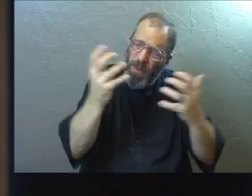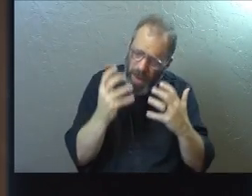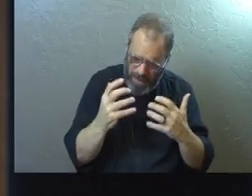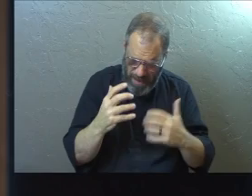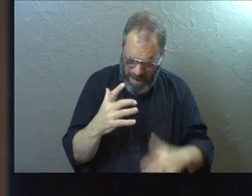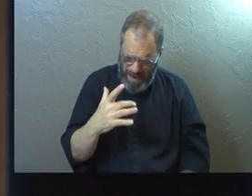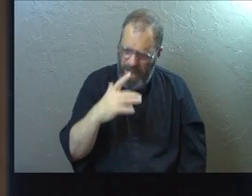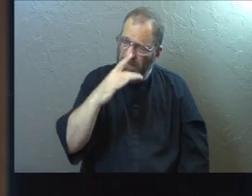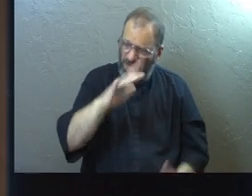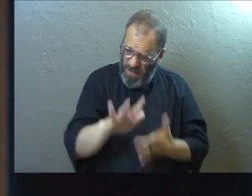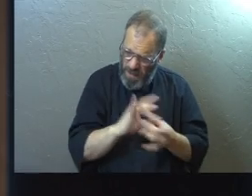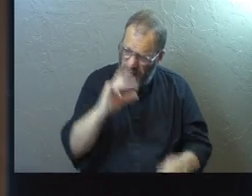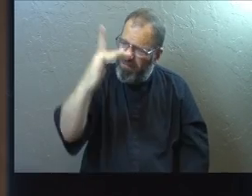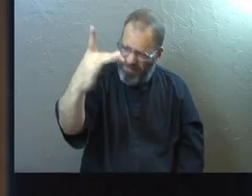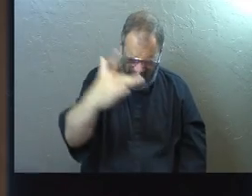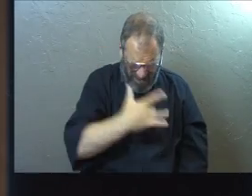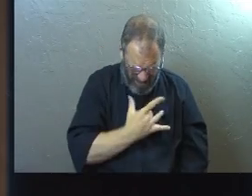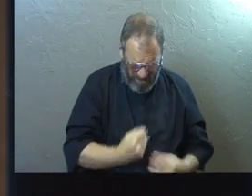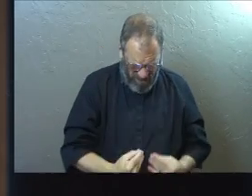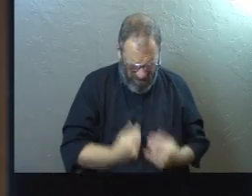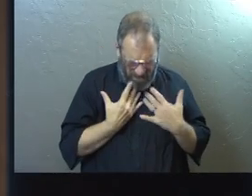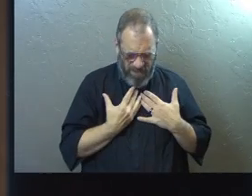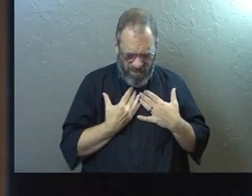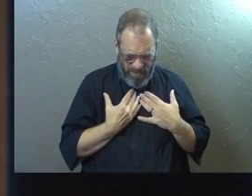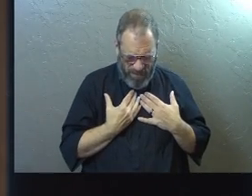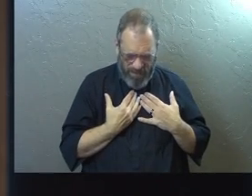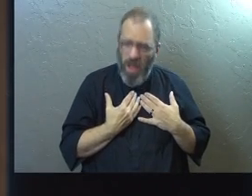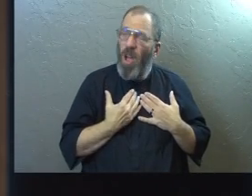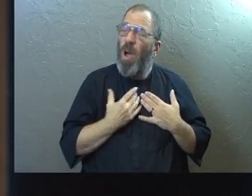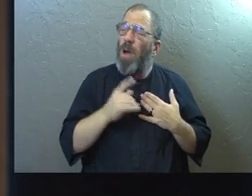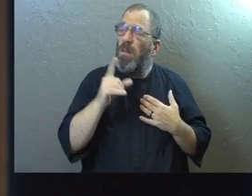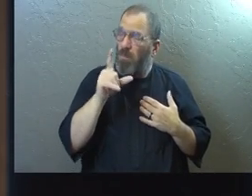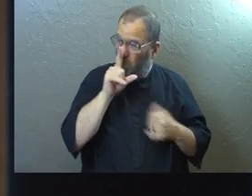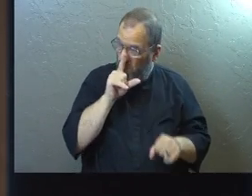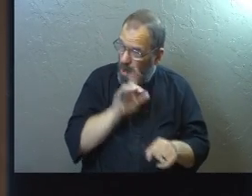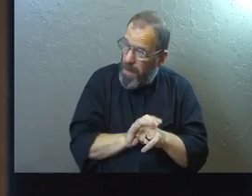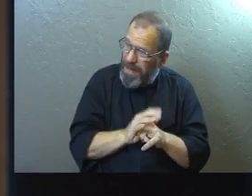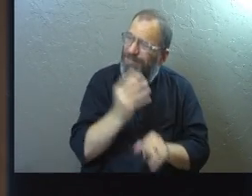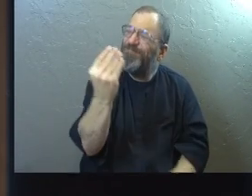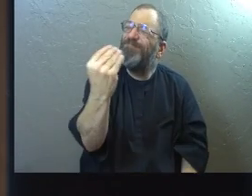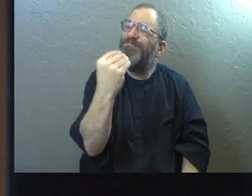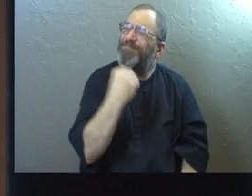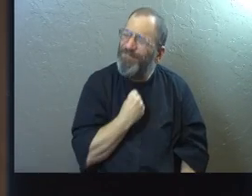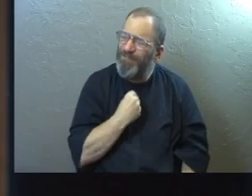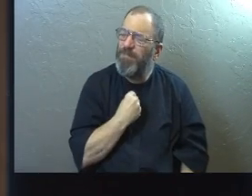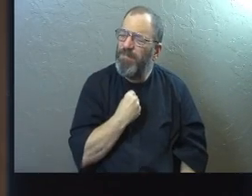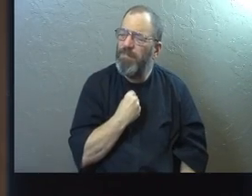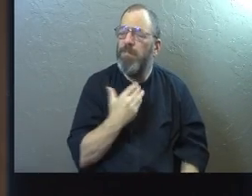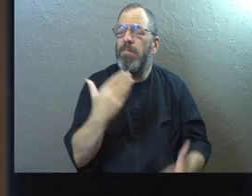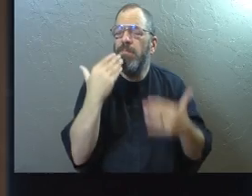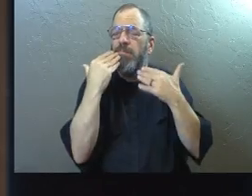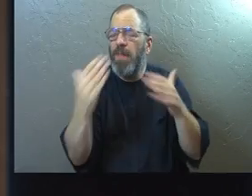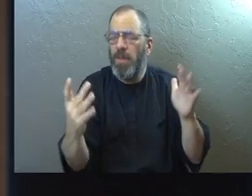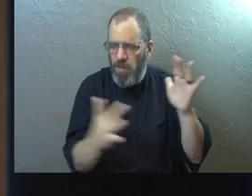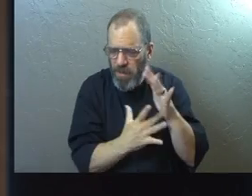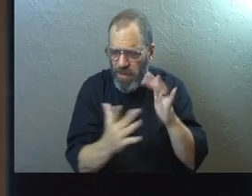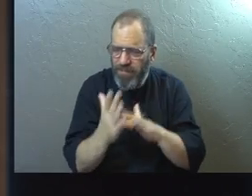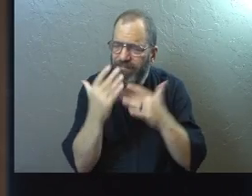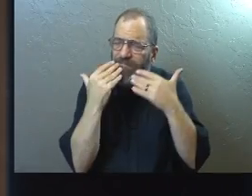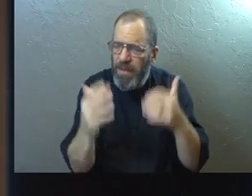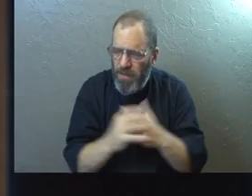Fill me with your spirit. Give me your guarantee. Thank you Jesus.